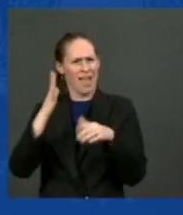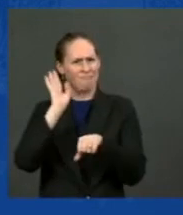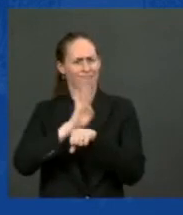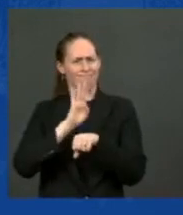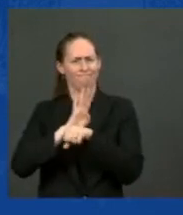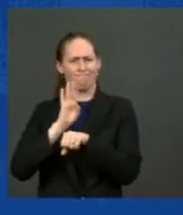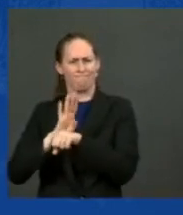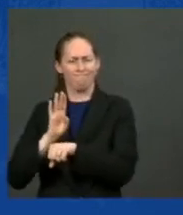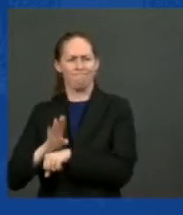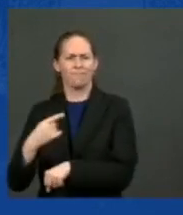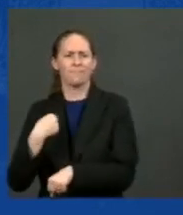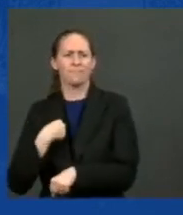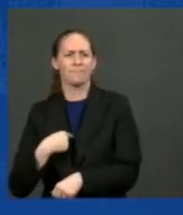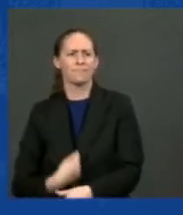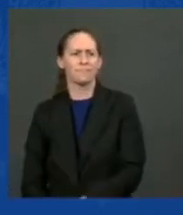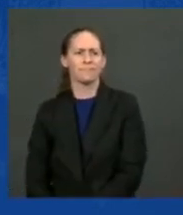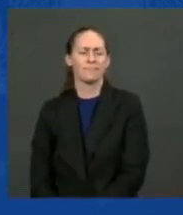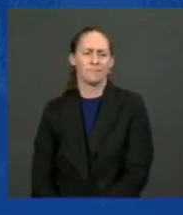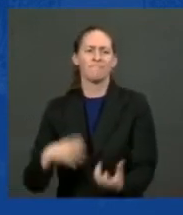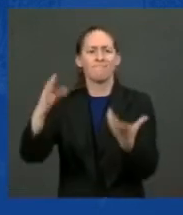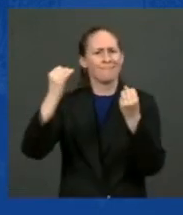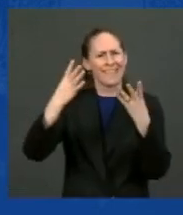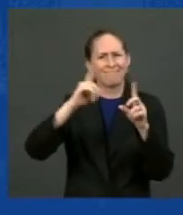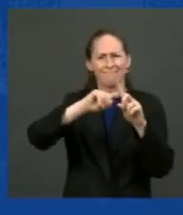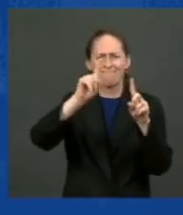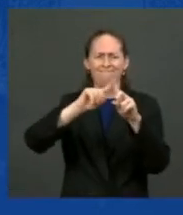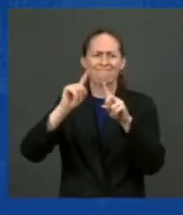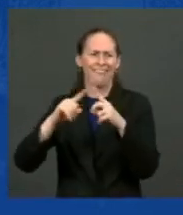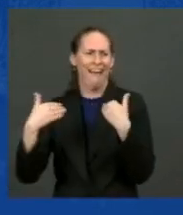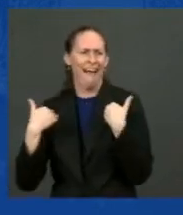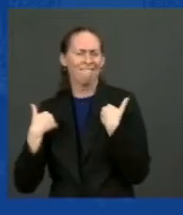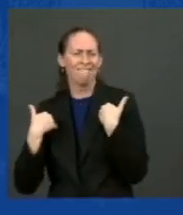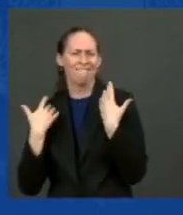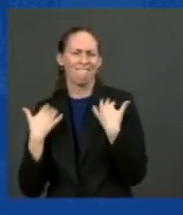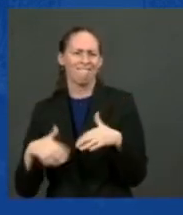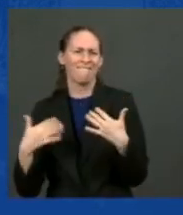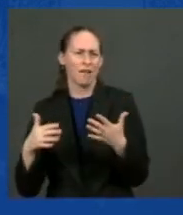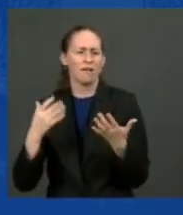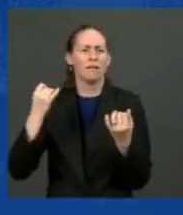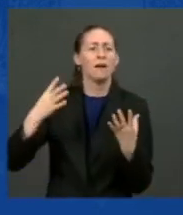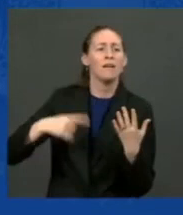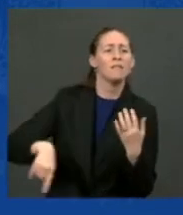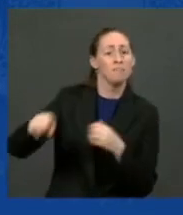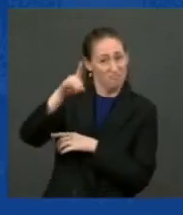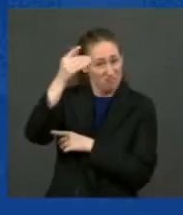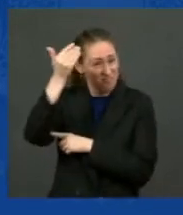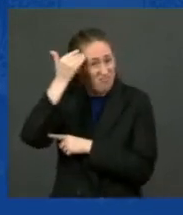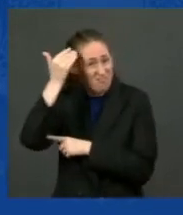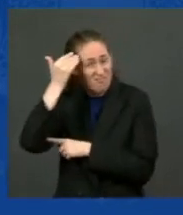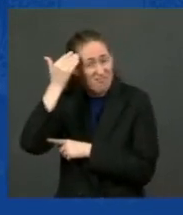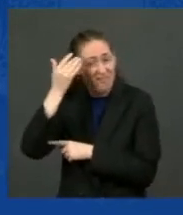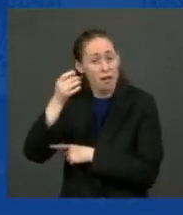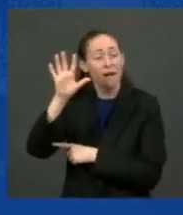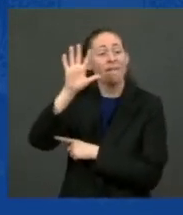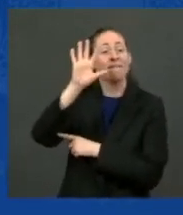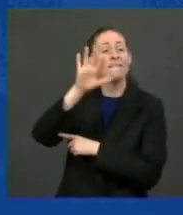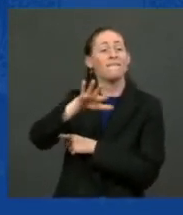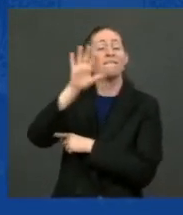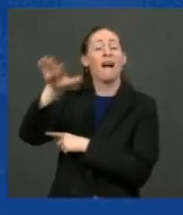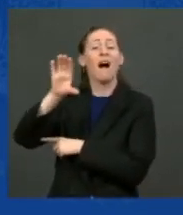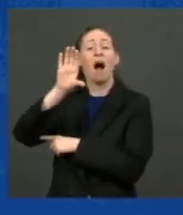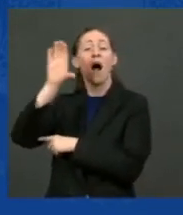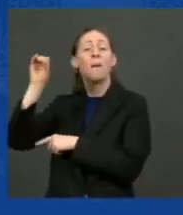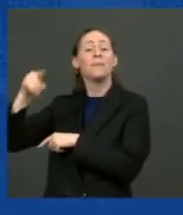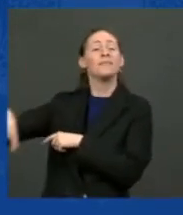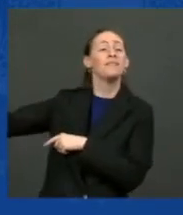in the state of Delaware than all, every other state combined. But you know how much those 55 companies, least I